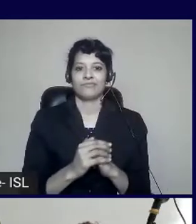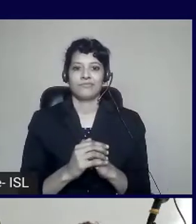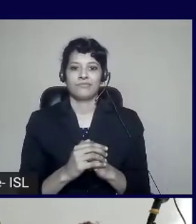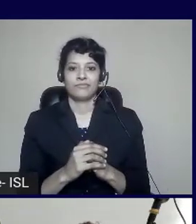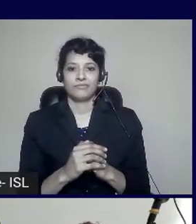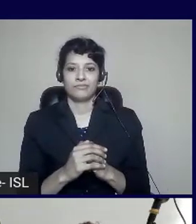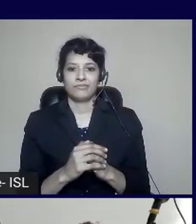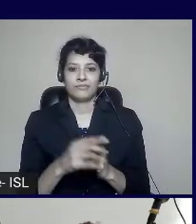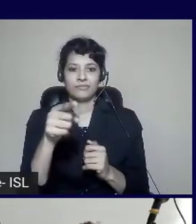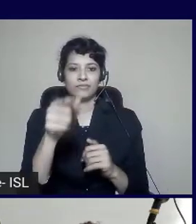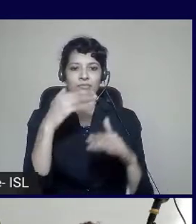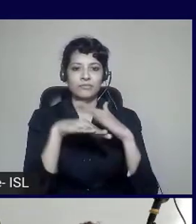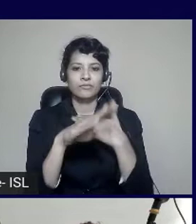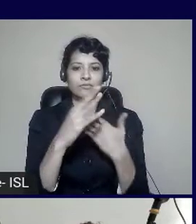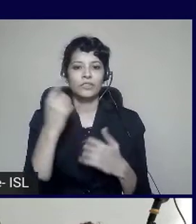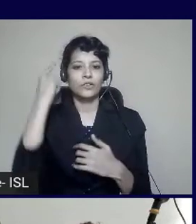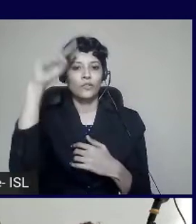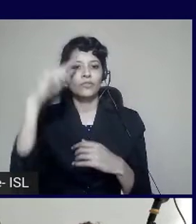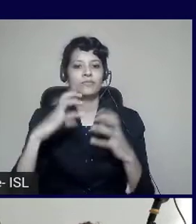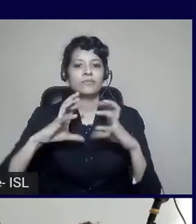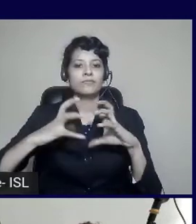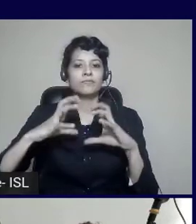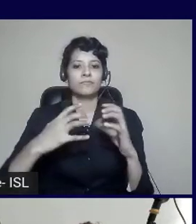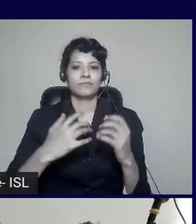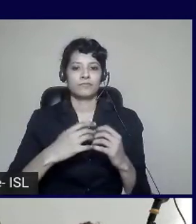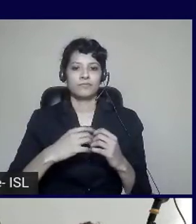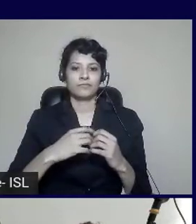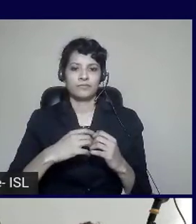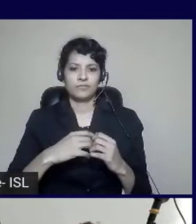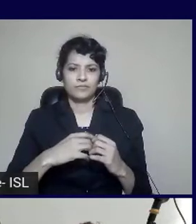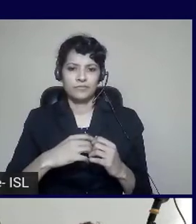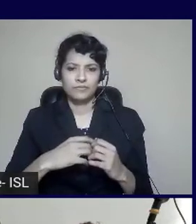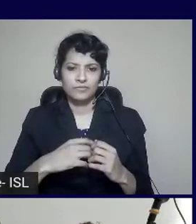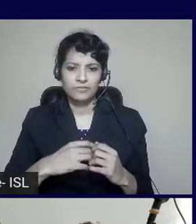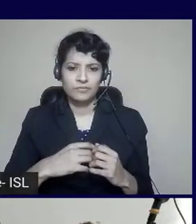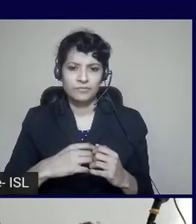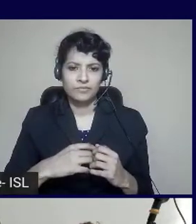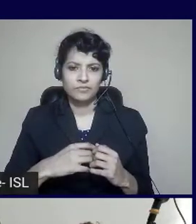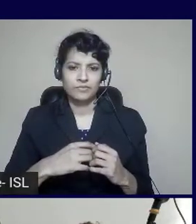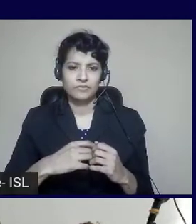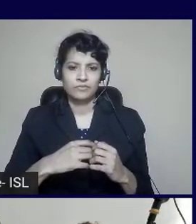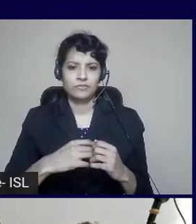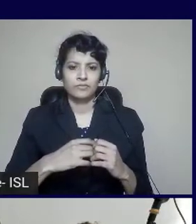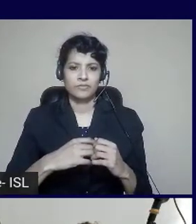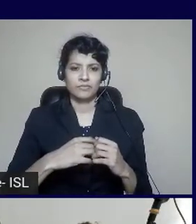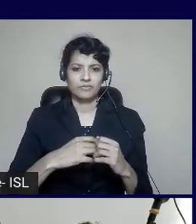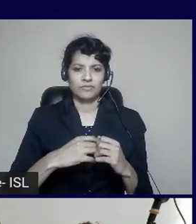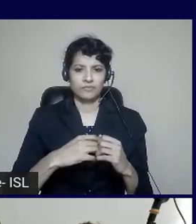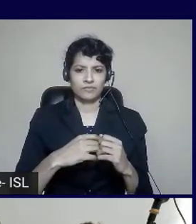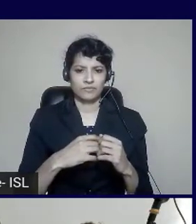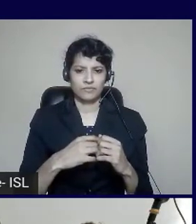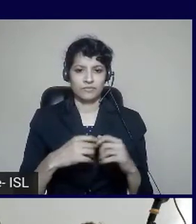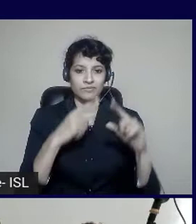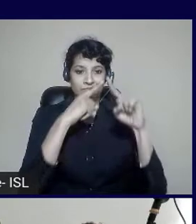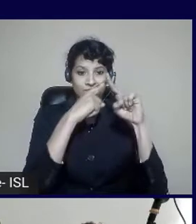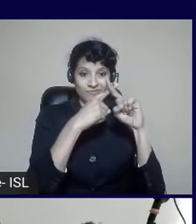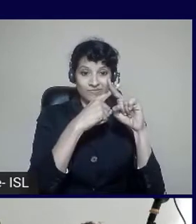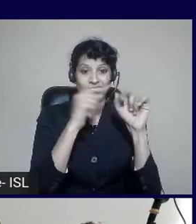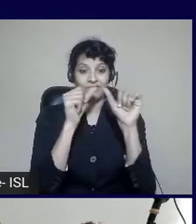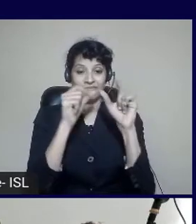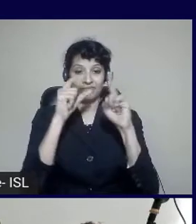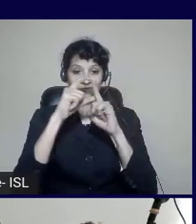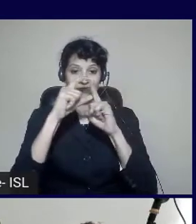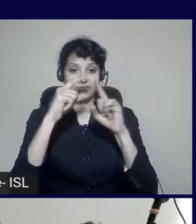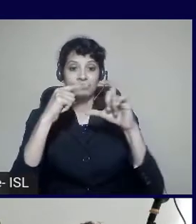that one of our partners have called the X-Ad Engine by Deque Labs. And it allows you to test all of your software